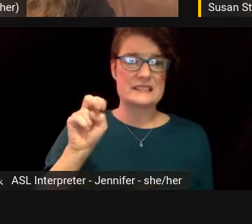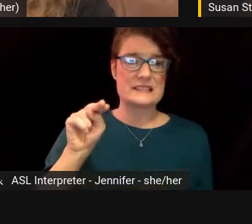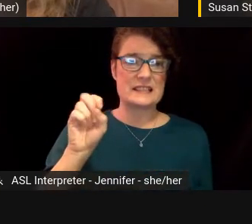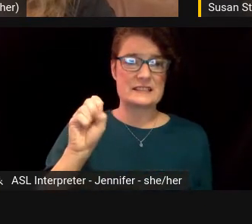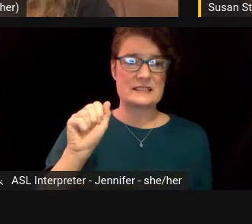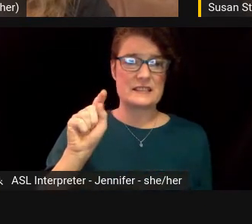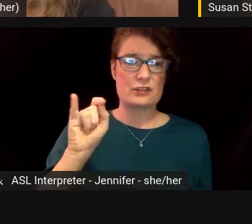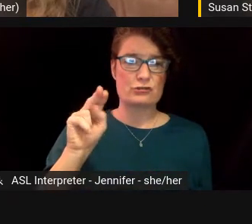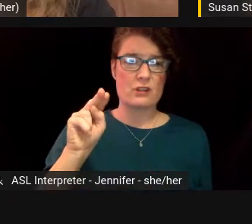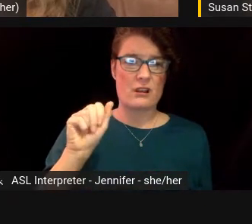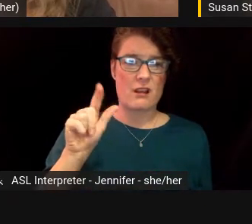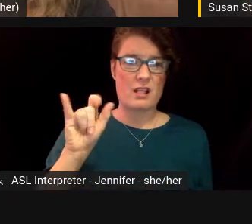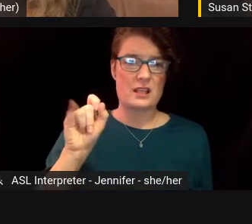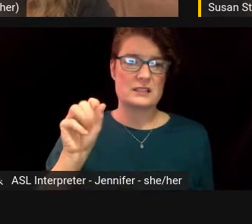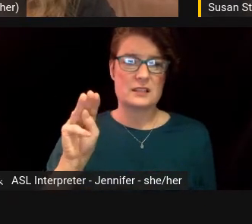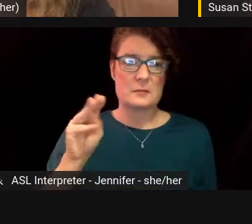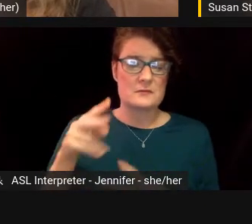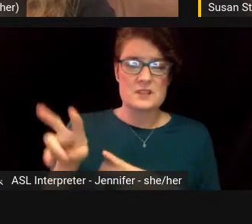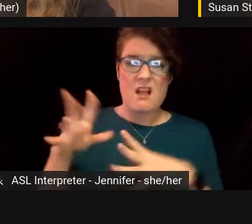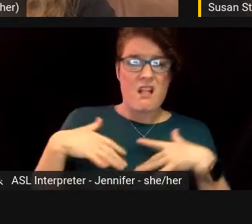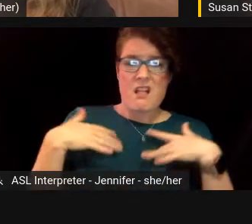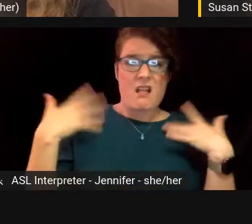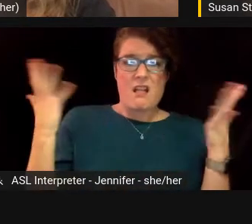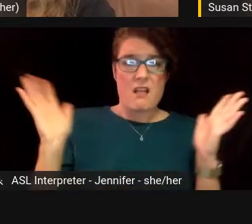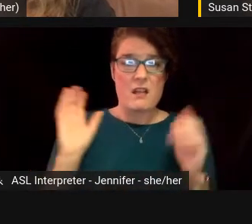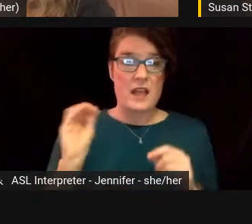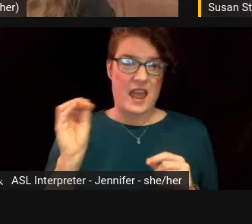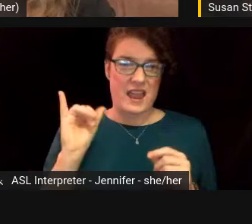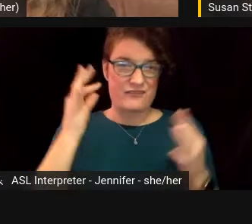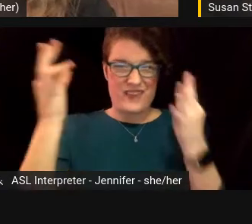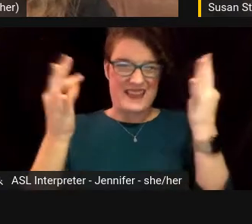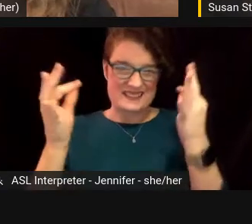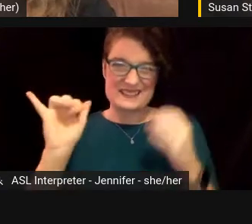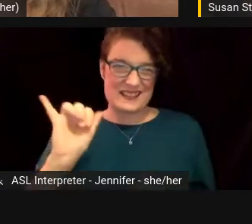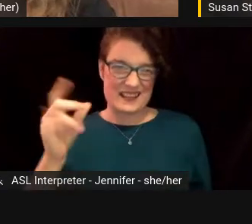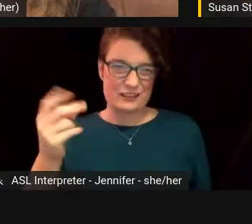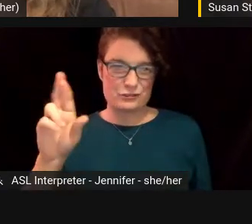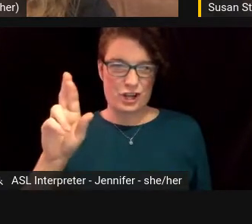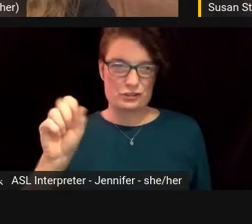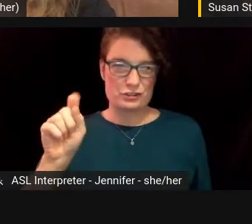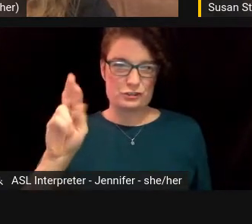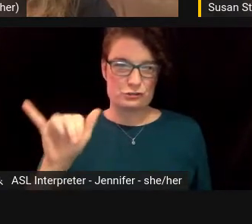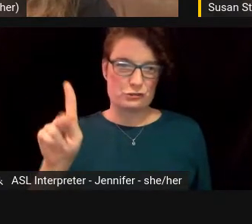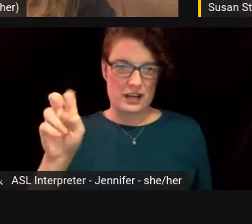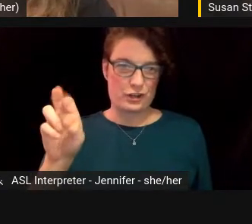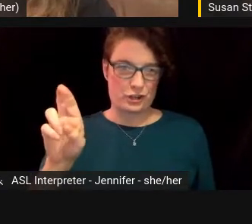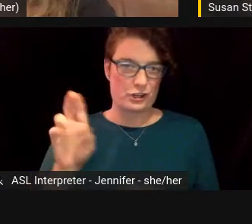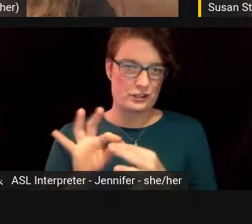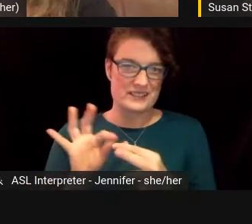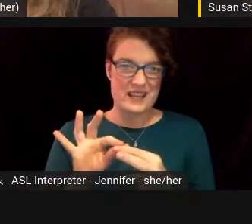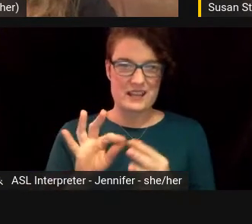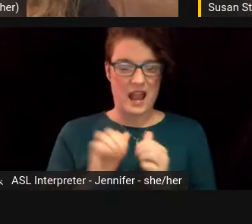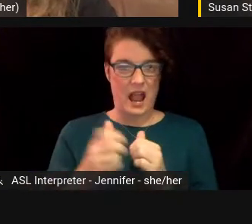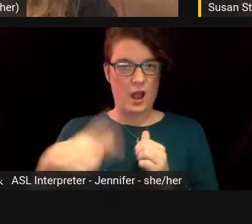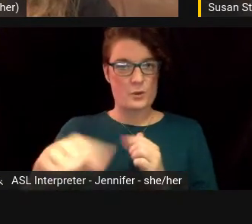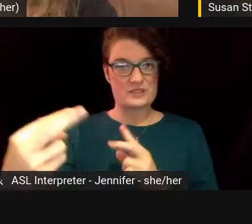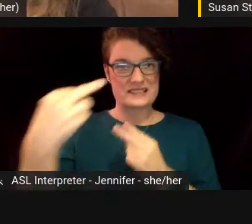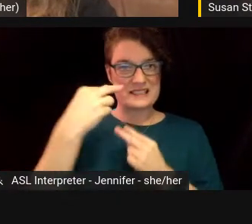and fantasy, like Dr. Schechter was saying, of how to see our experience, our bodies, and I think